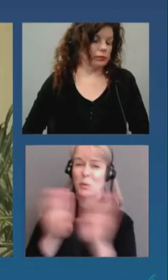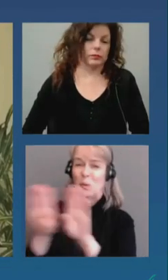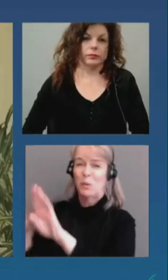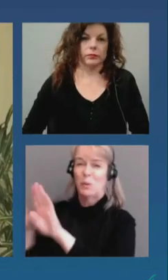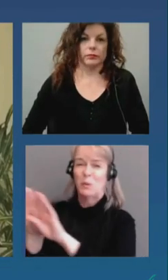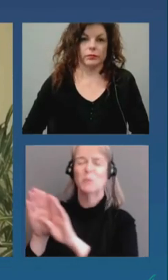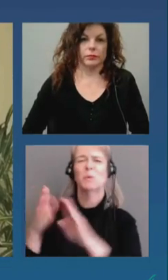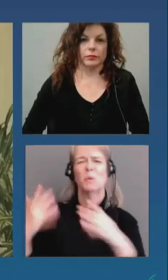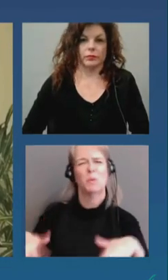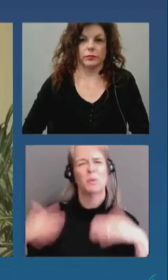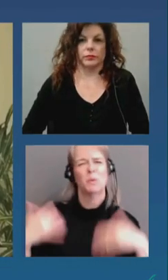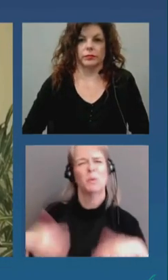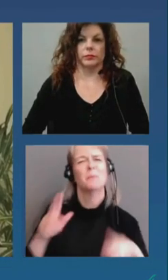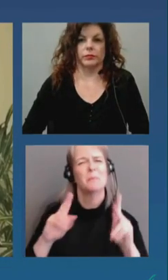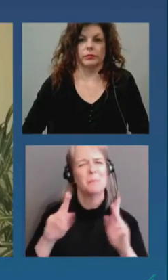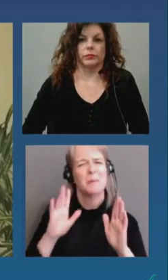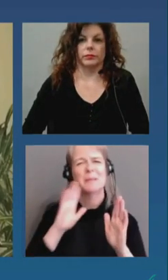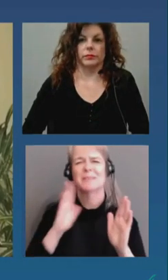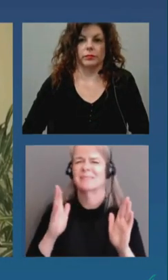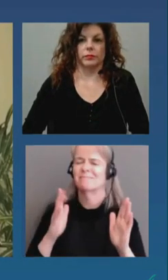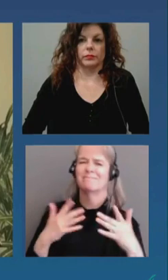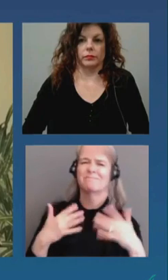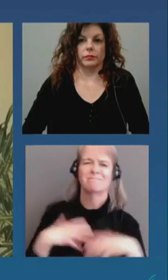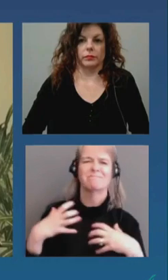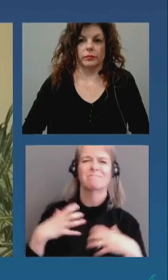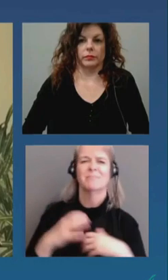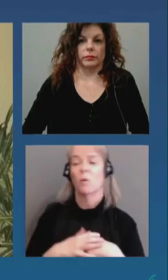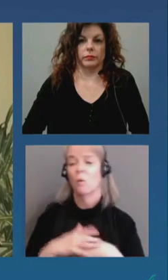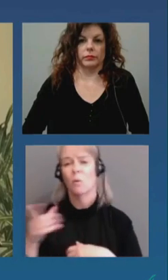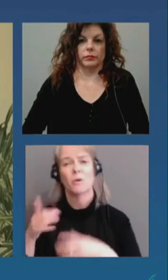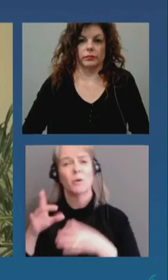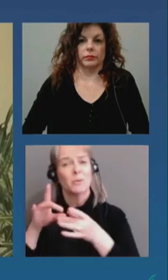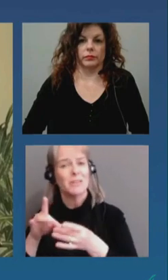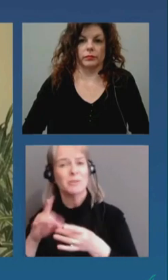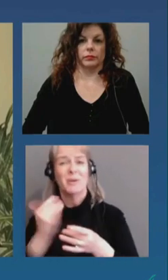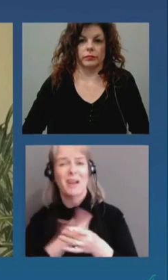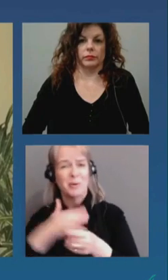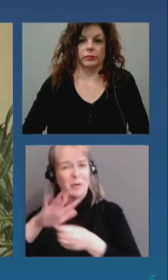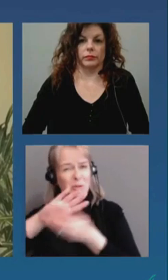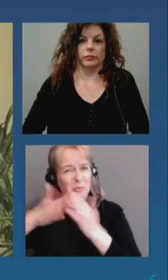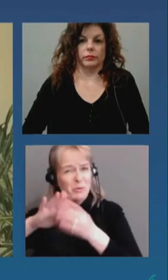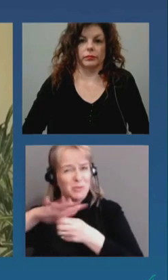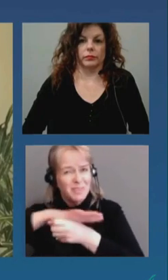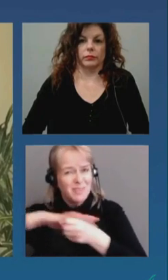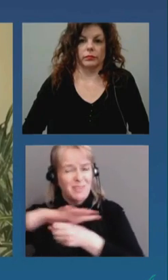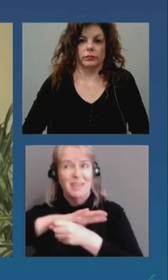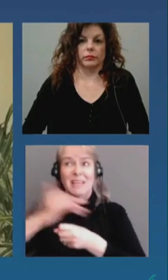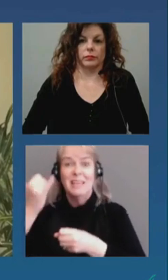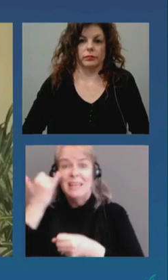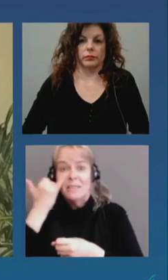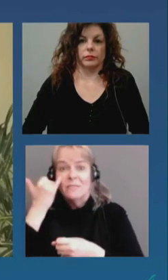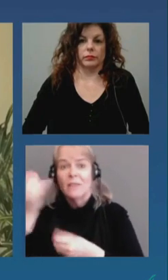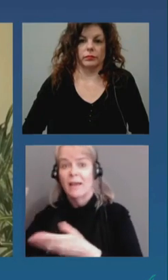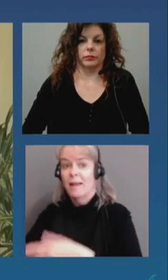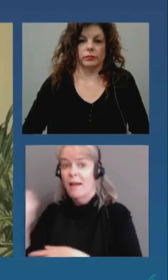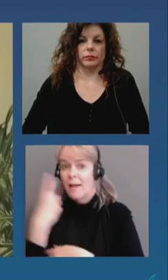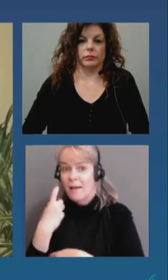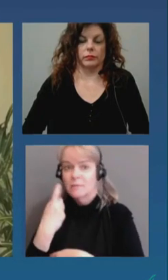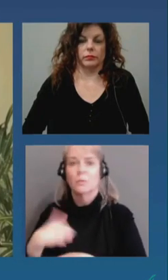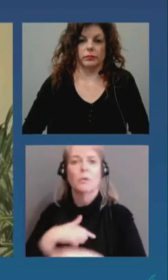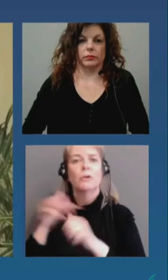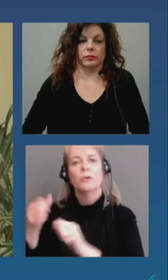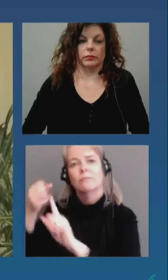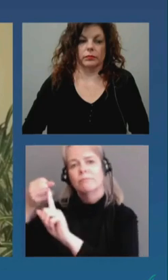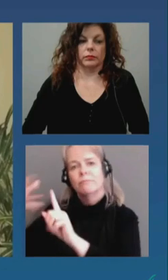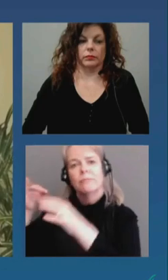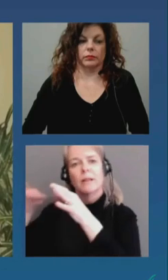so you know look at i understand the province and the premier under tremendous pressure i wouldn't want to be in his shoes because you